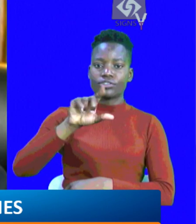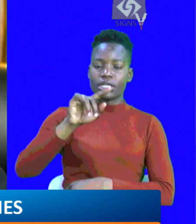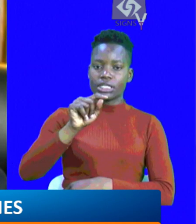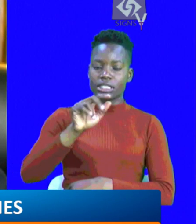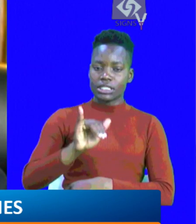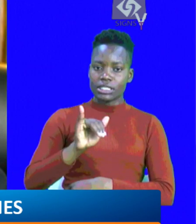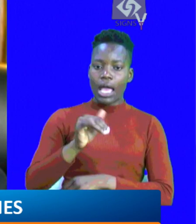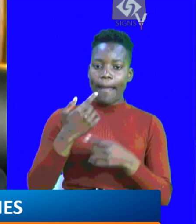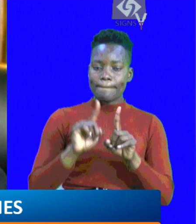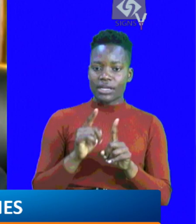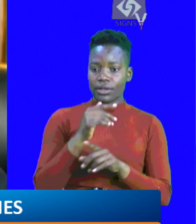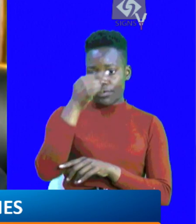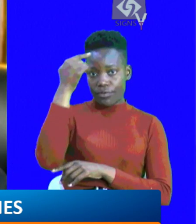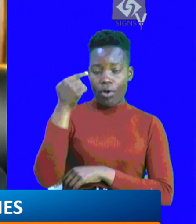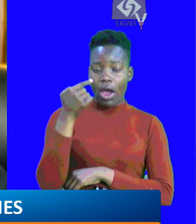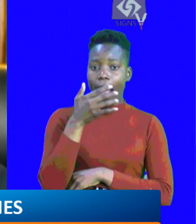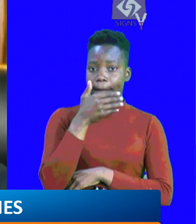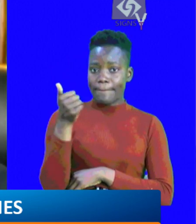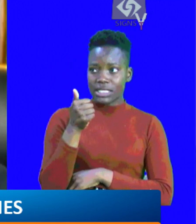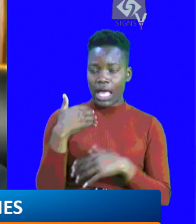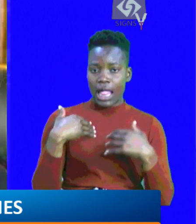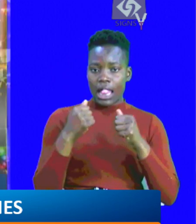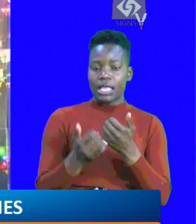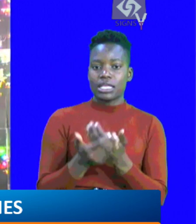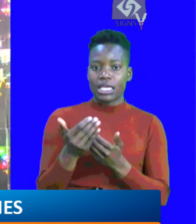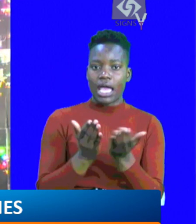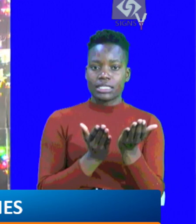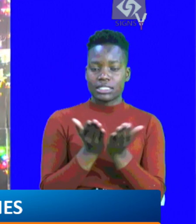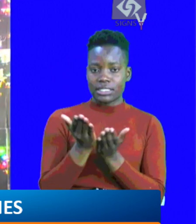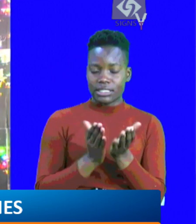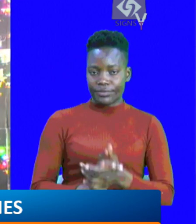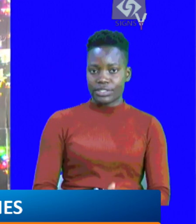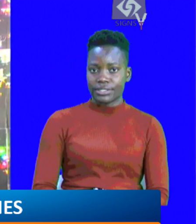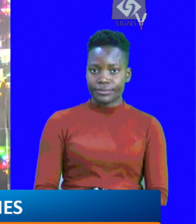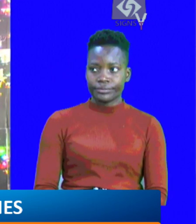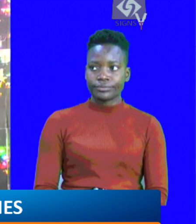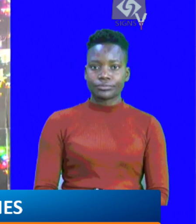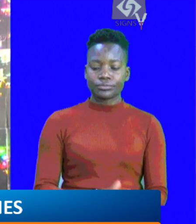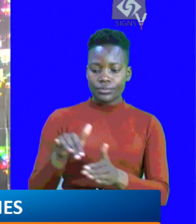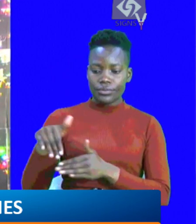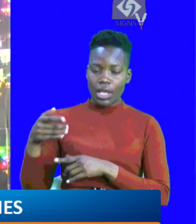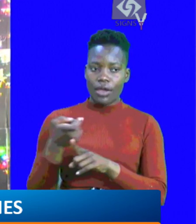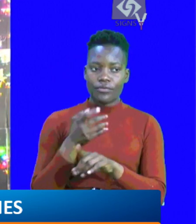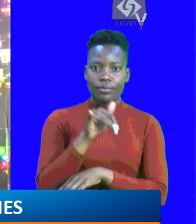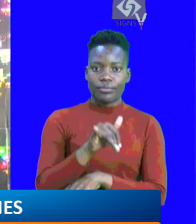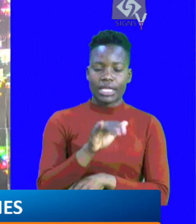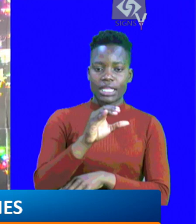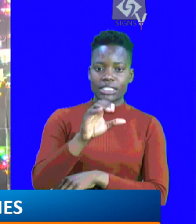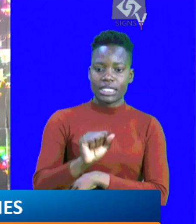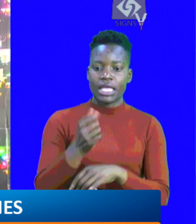there will be casualties, but it will be for the sake of a better healthcare system and a healthier nation.